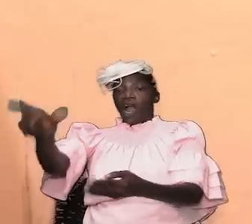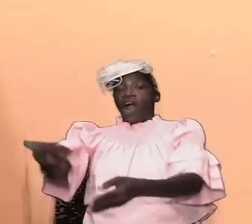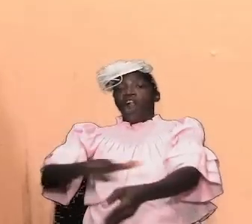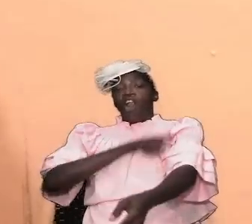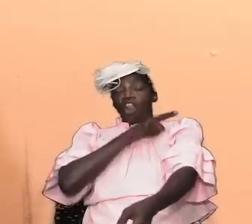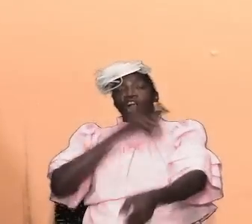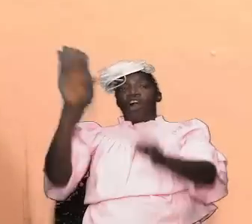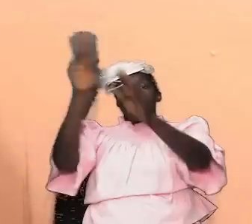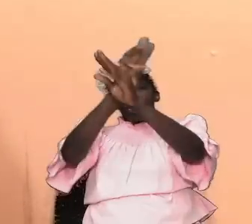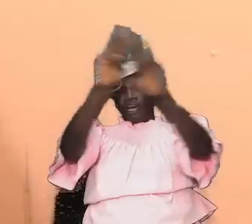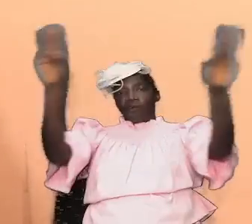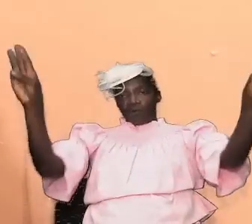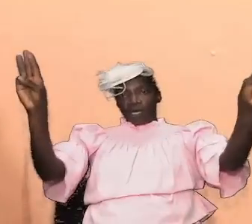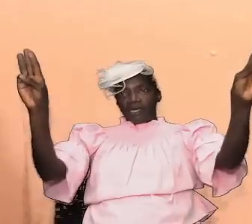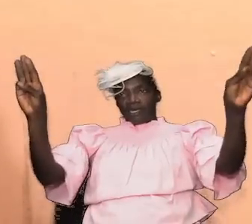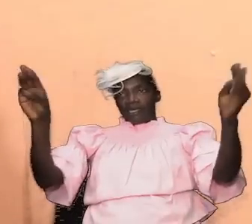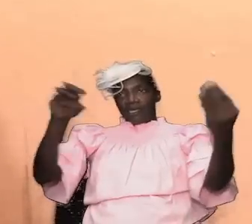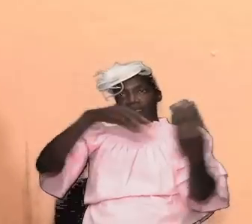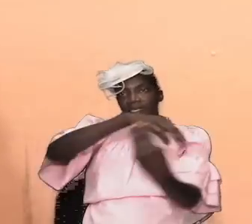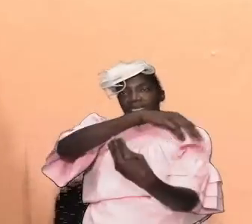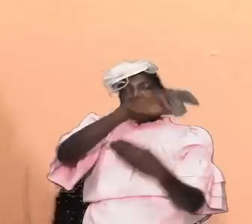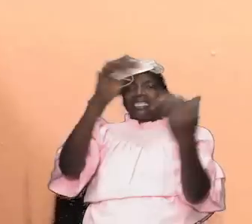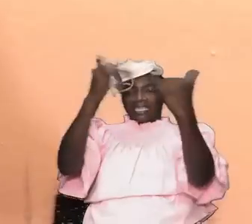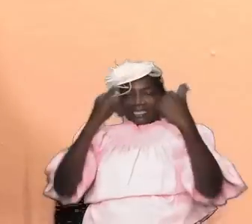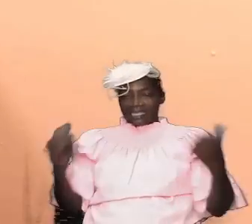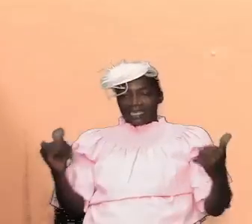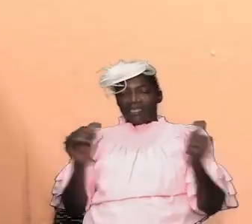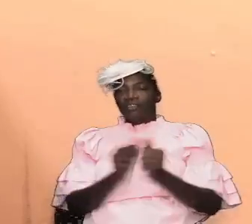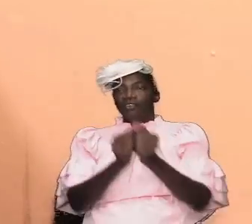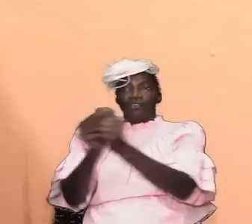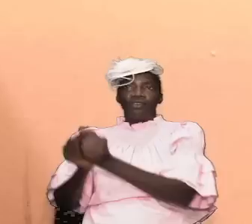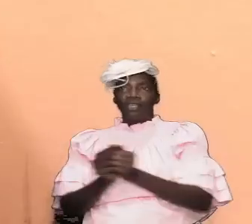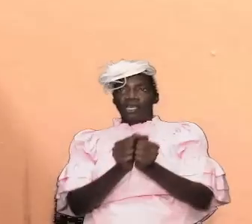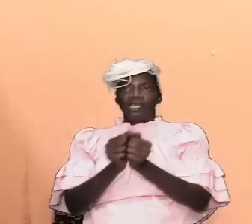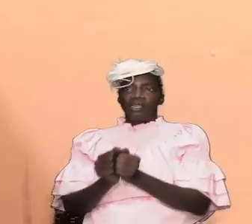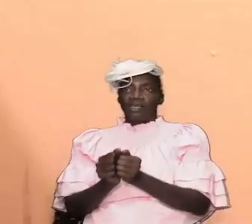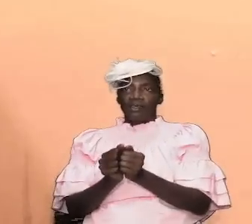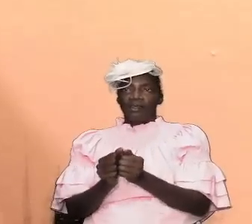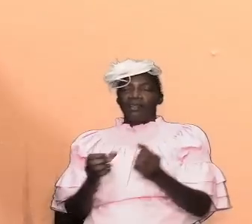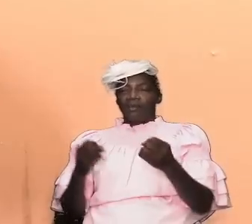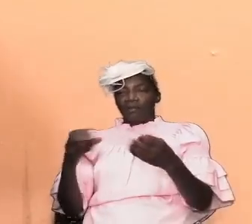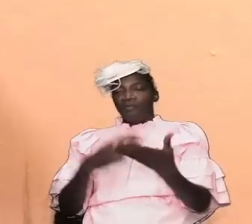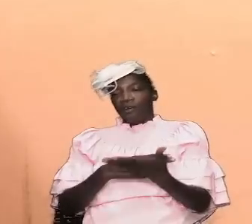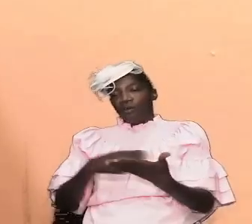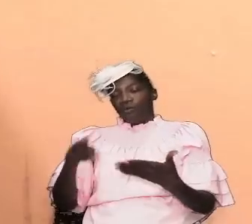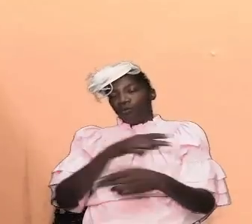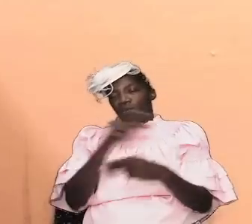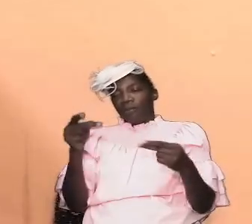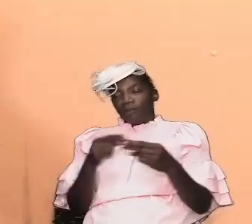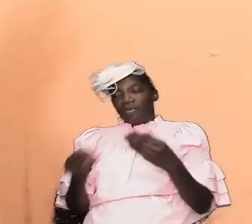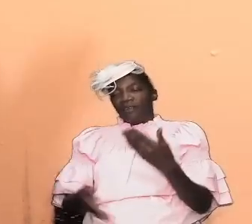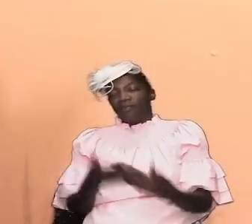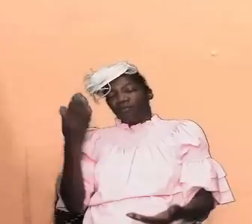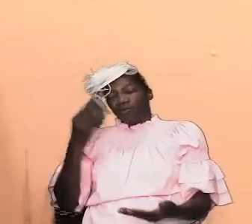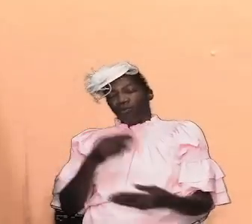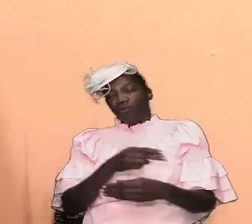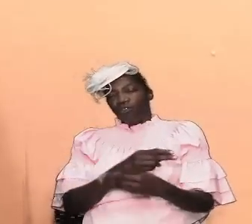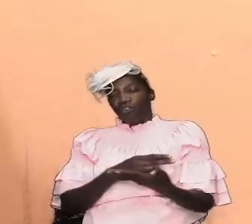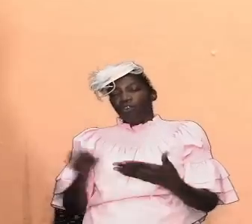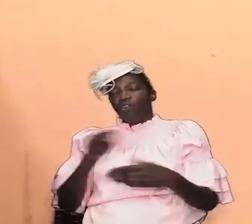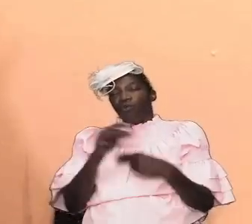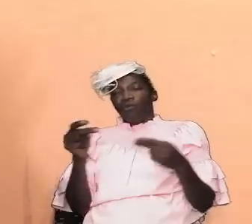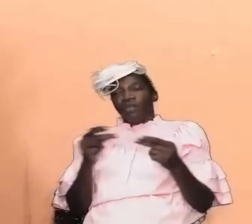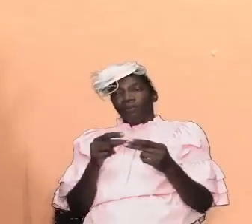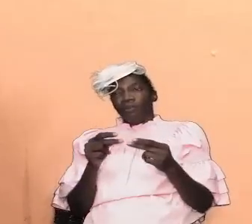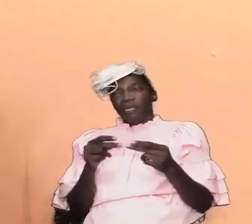enclosure the tent was put together and that tent had a holy place and then a most holy place i'm going to go through that with us